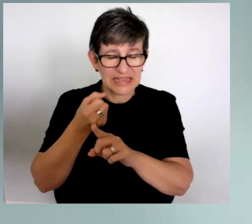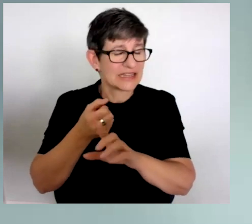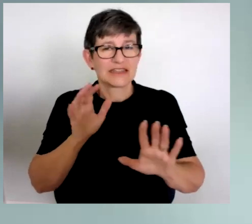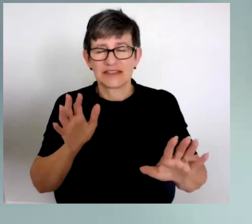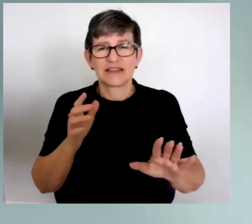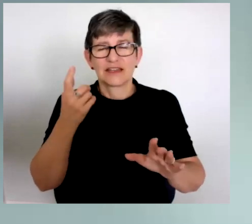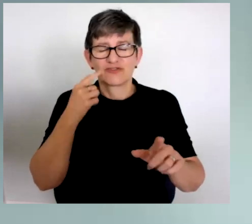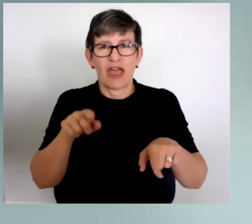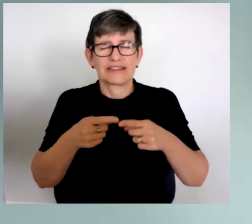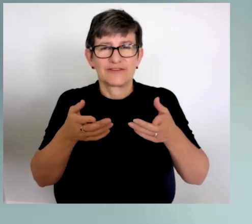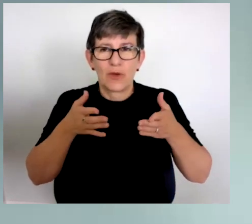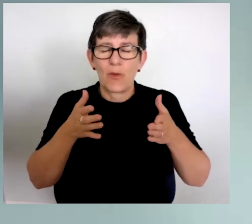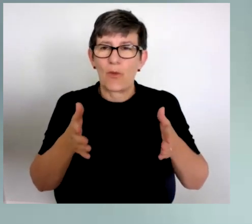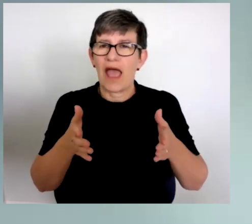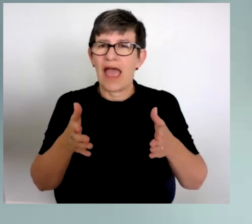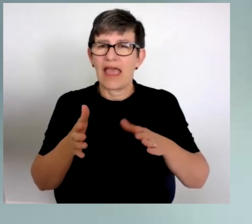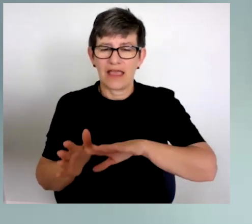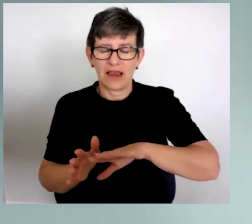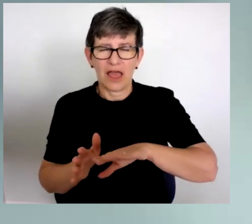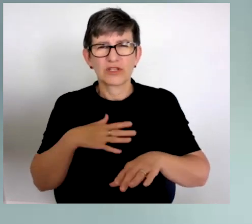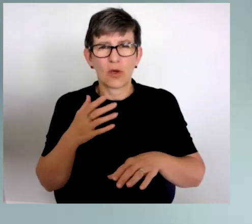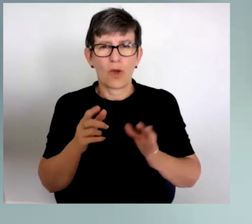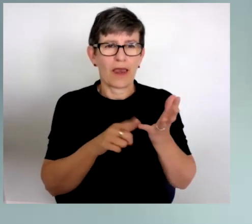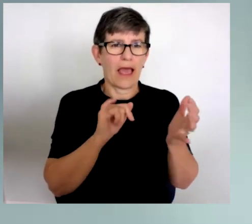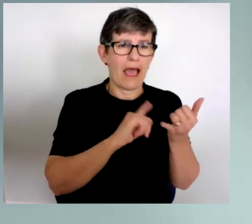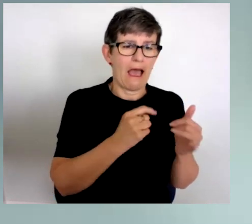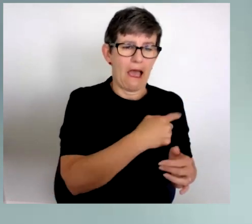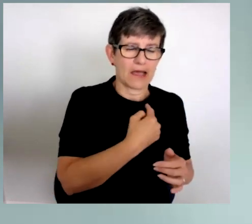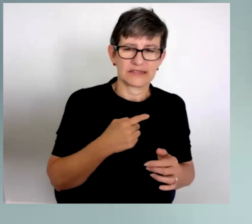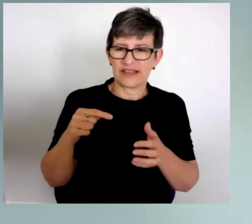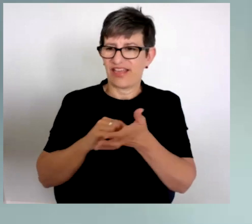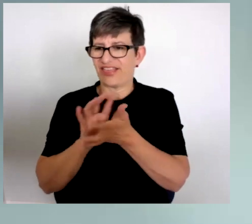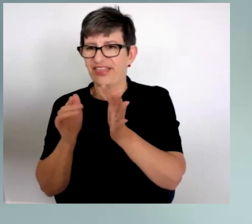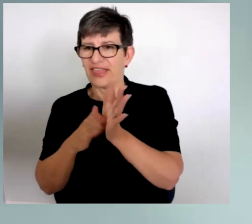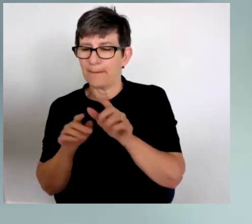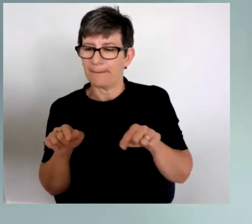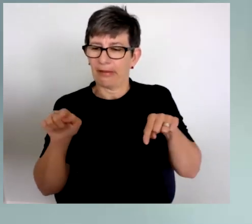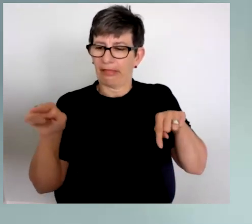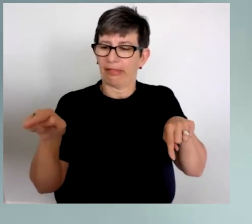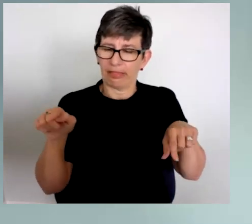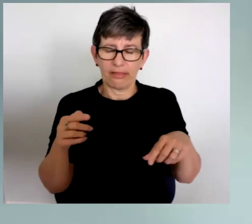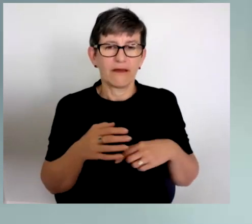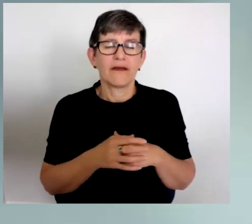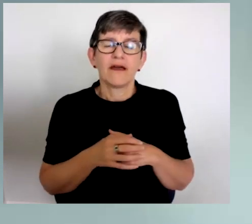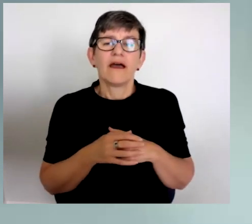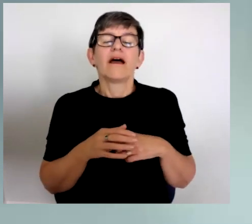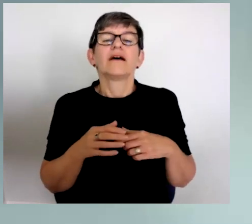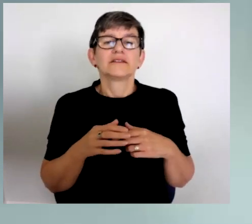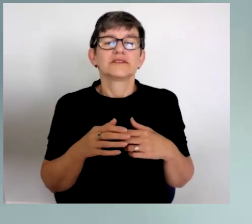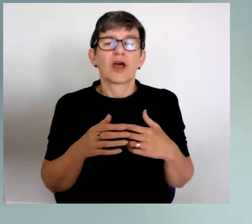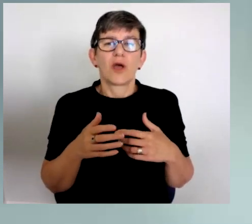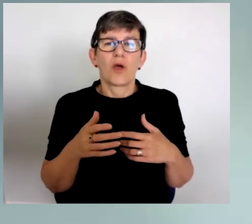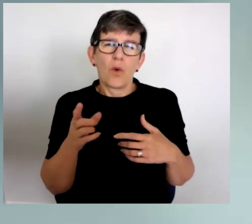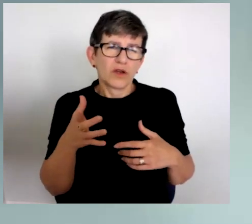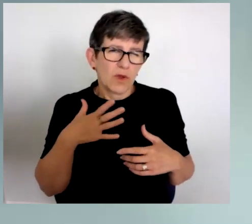take to advocacy, transcending the us and them, and really trying to think about, you know, what is it that we